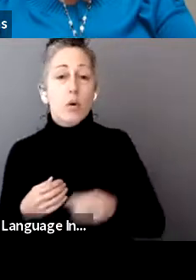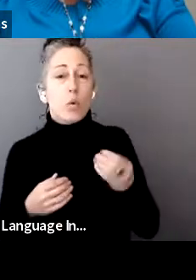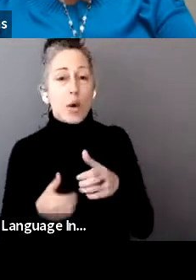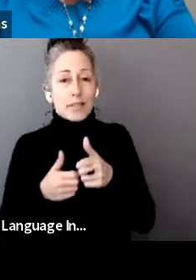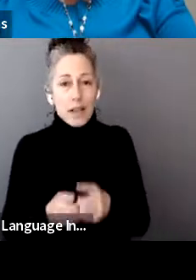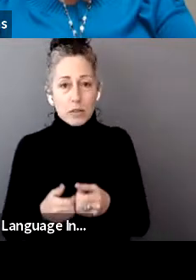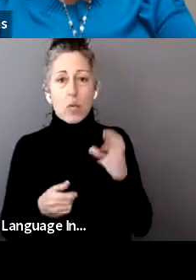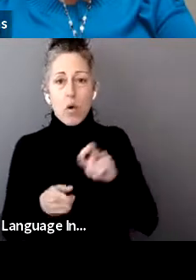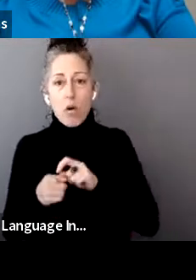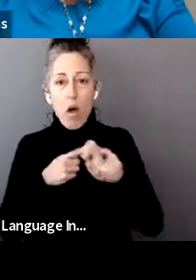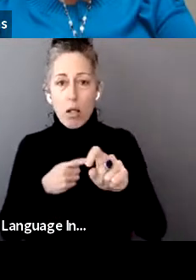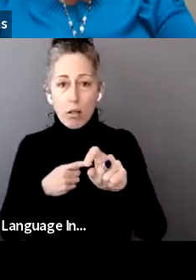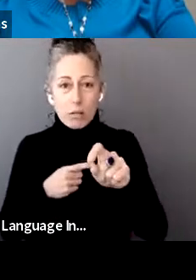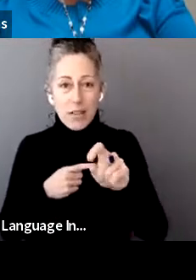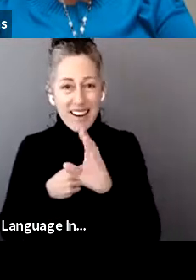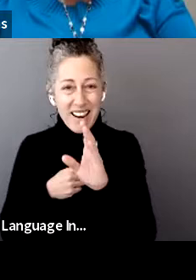said, Ms. Fox?